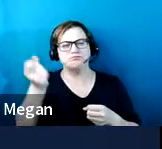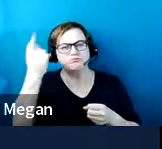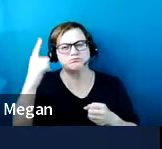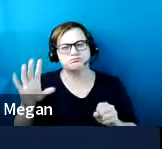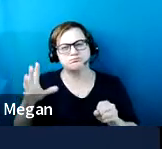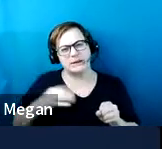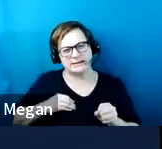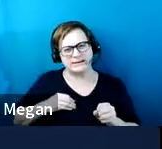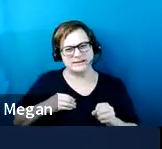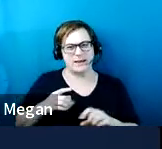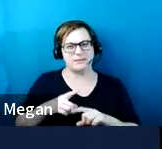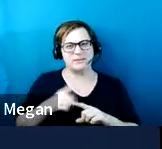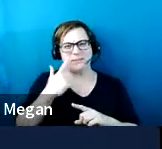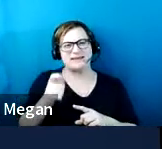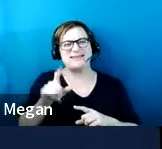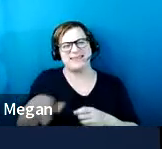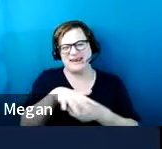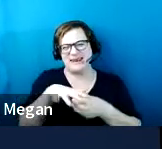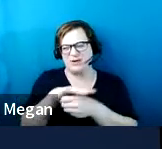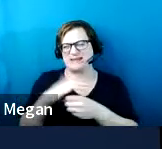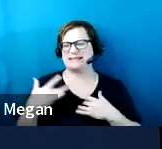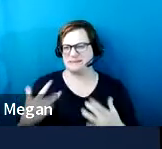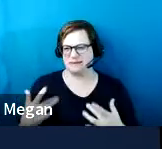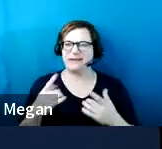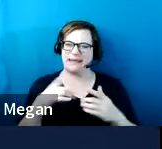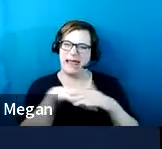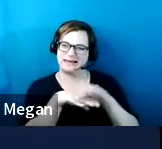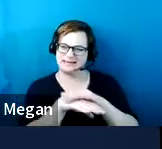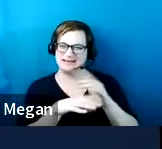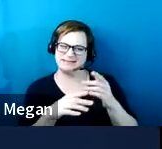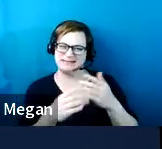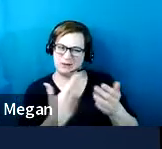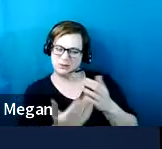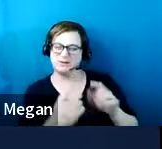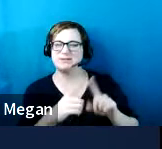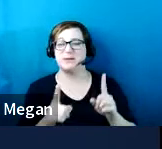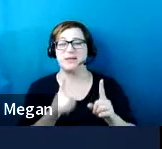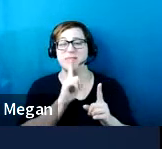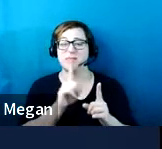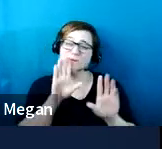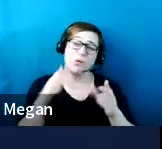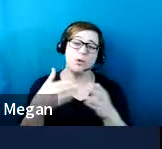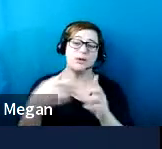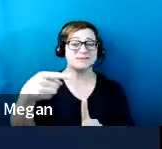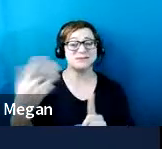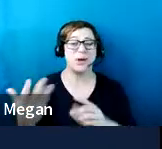Anyways. Correct. Correct. And it's really about that safety piece as well. Yep.